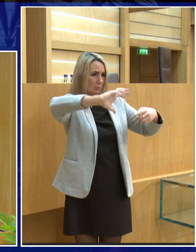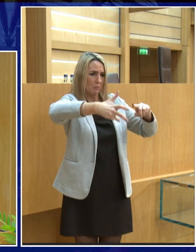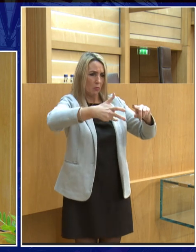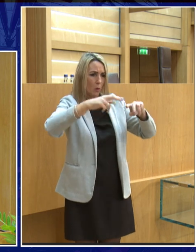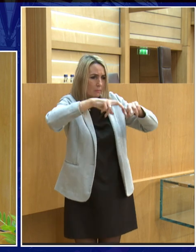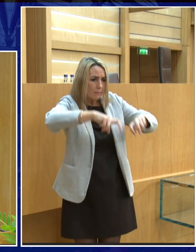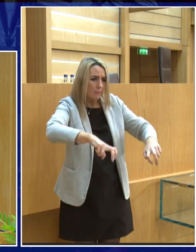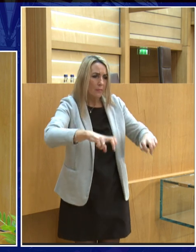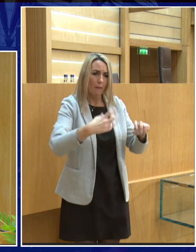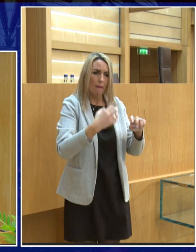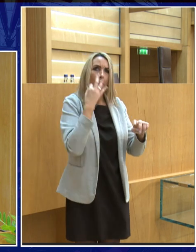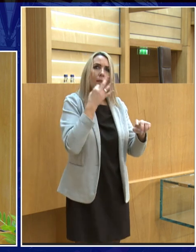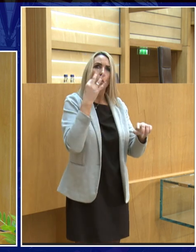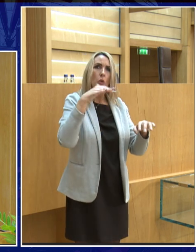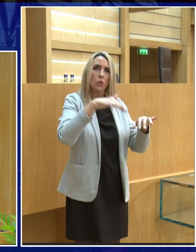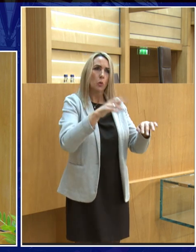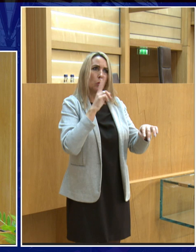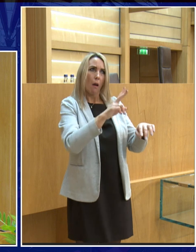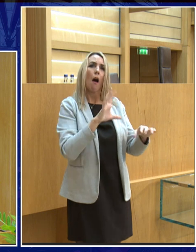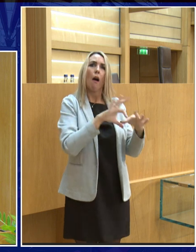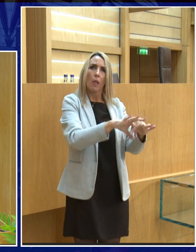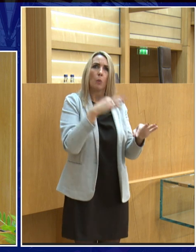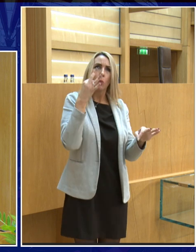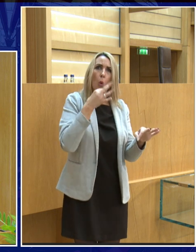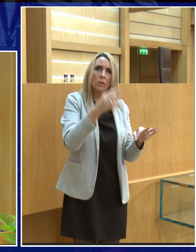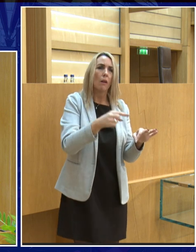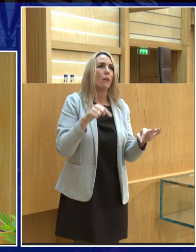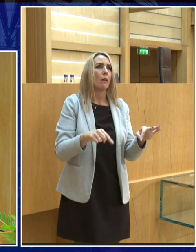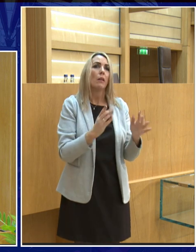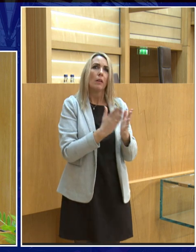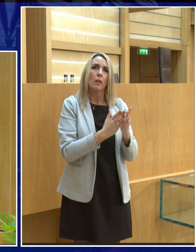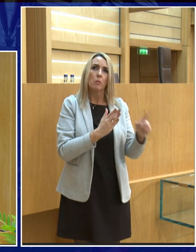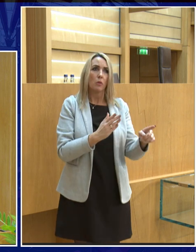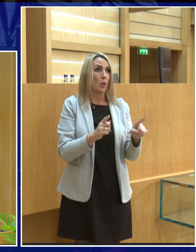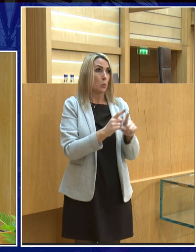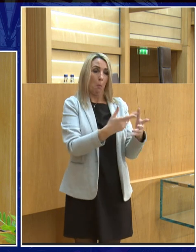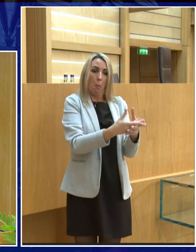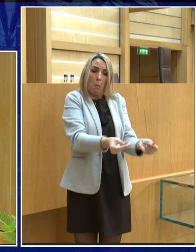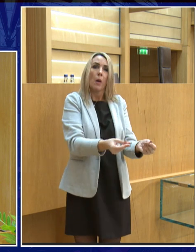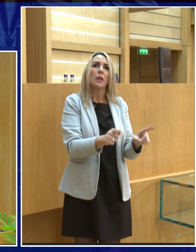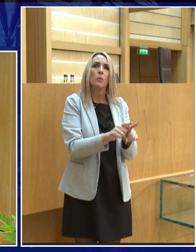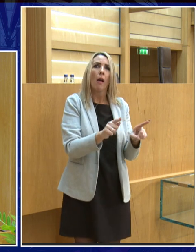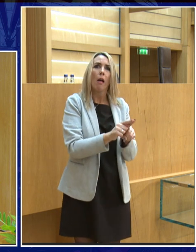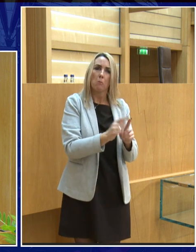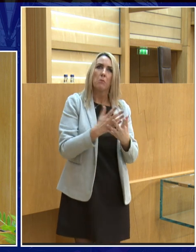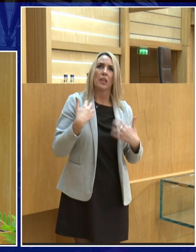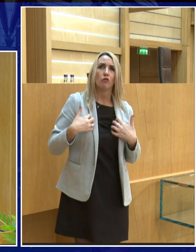sort of rocks which were shaped by water but Mars also lost its water and that's quite interesting because we have all this